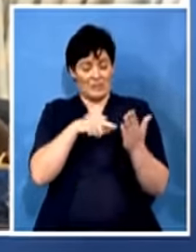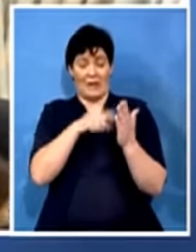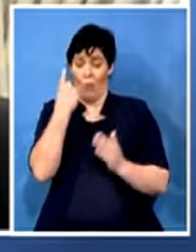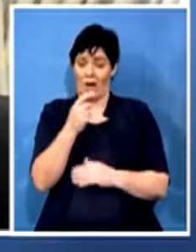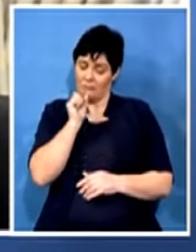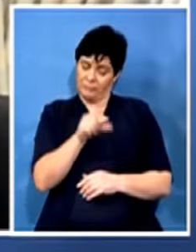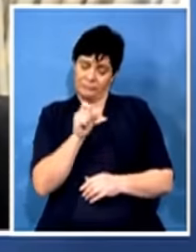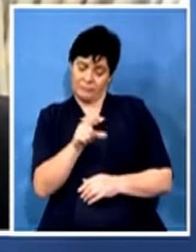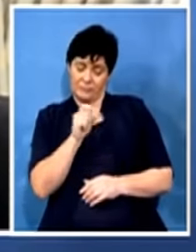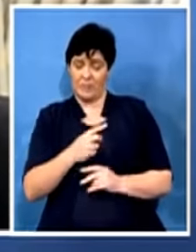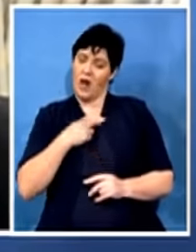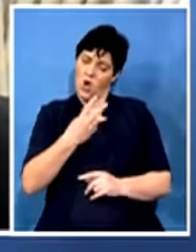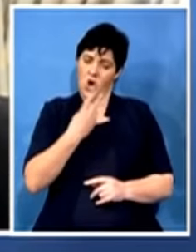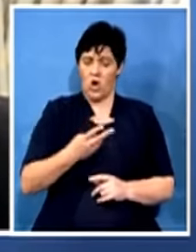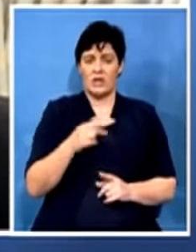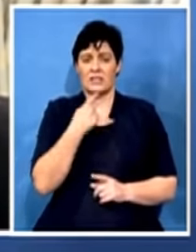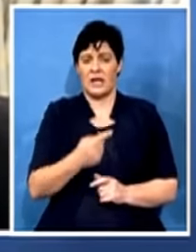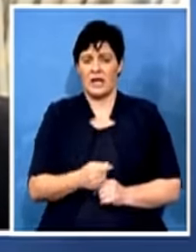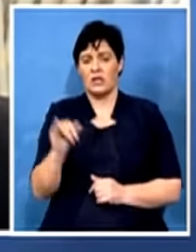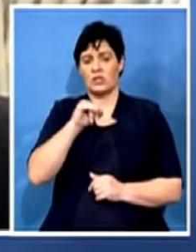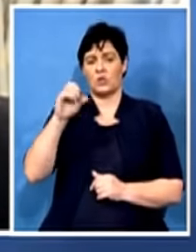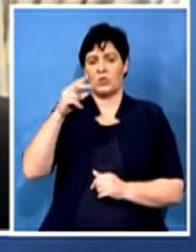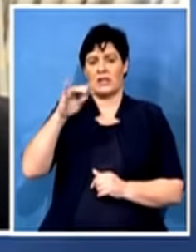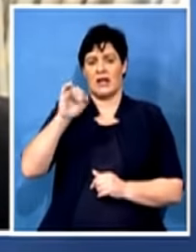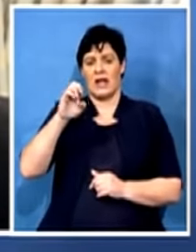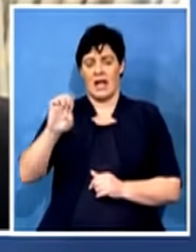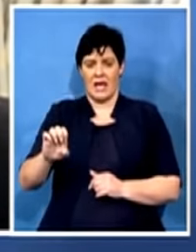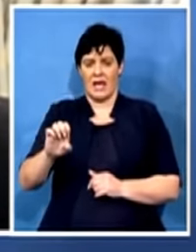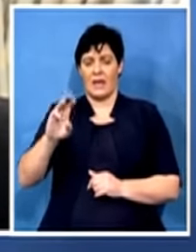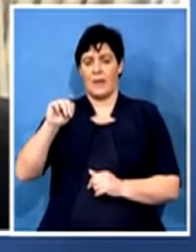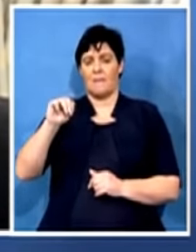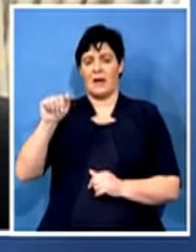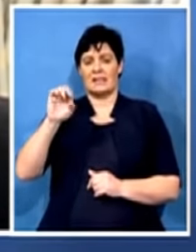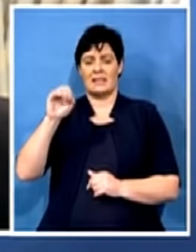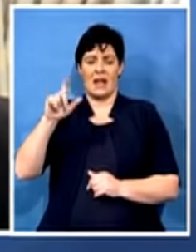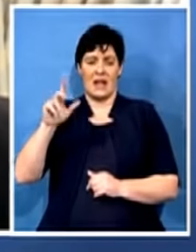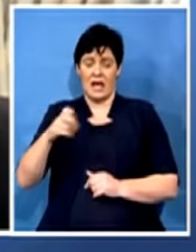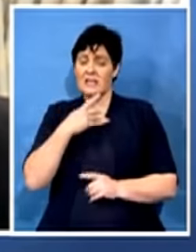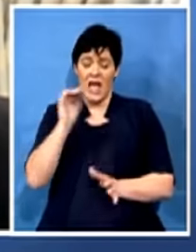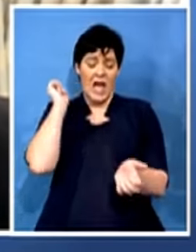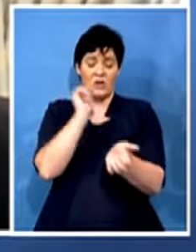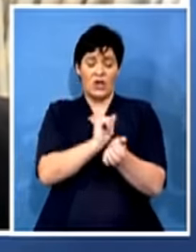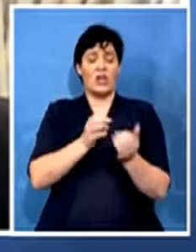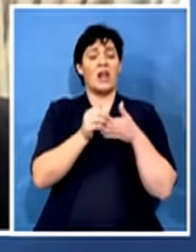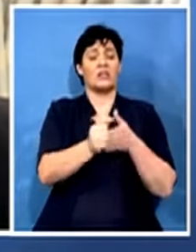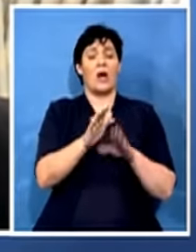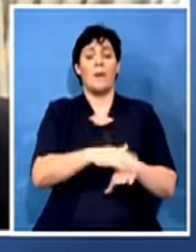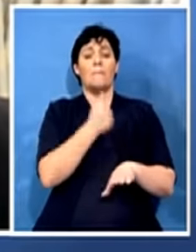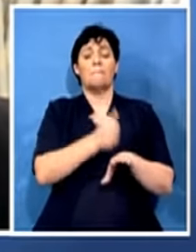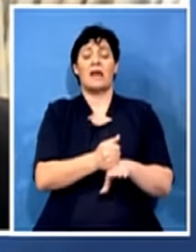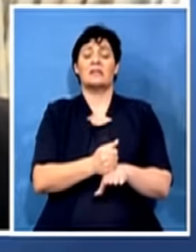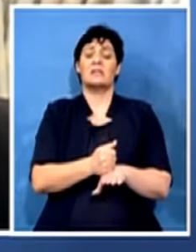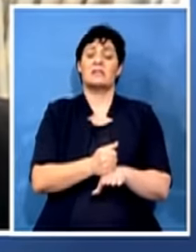Mzondile Massina tweeting yesterday that arresting leadership based on apartheid laws does not make sense. I reject